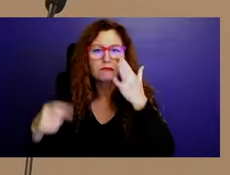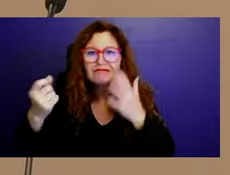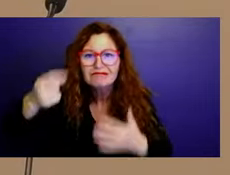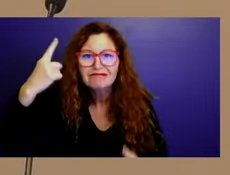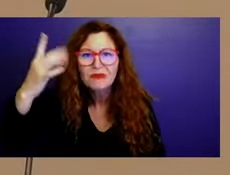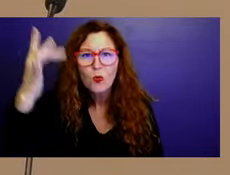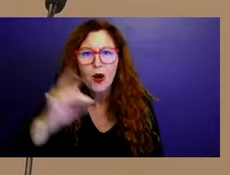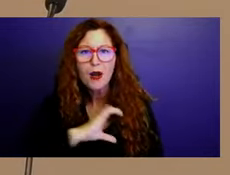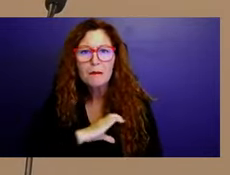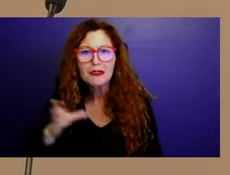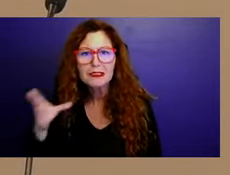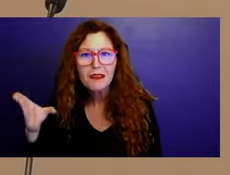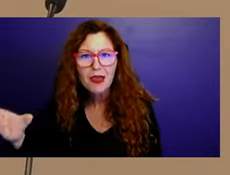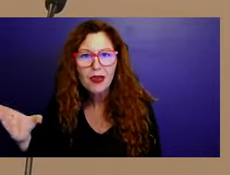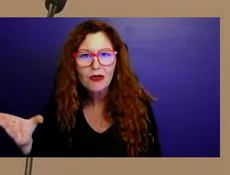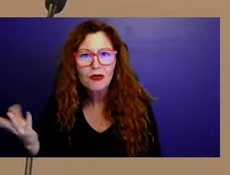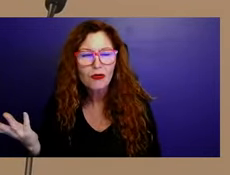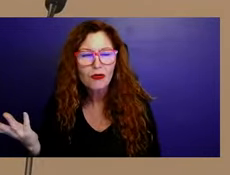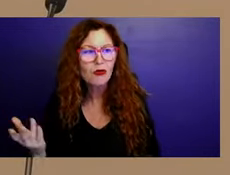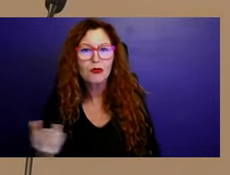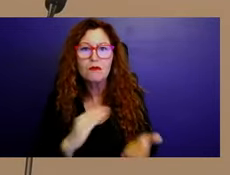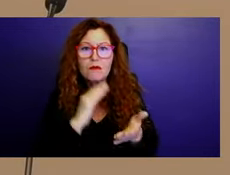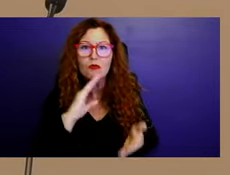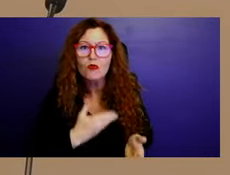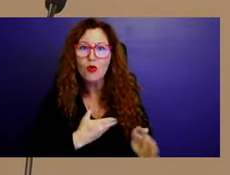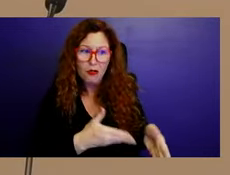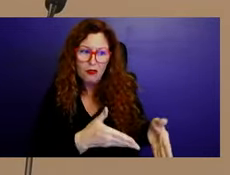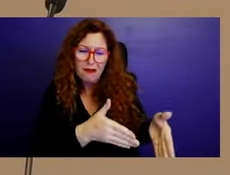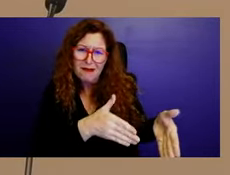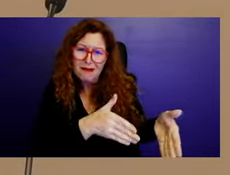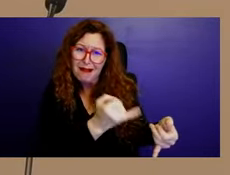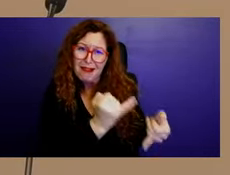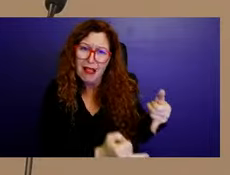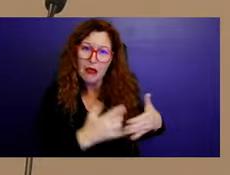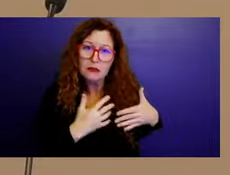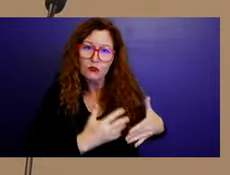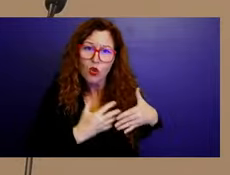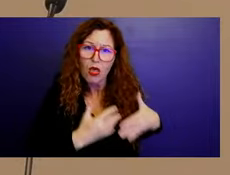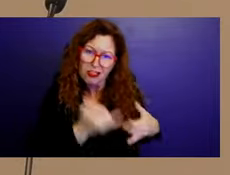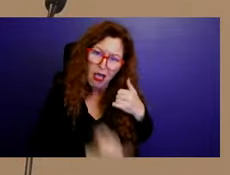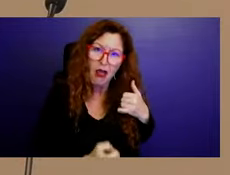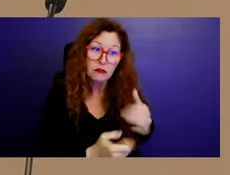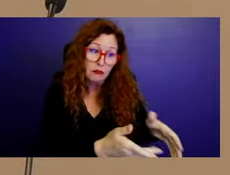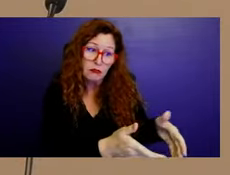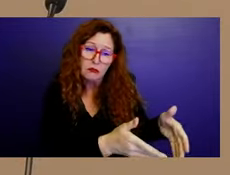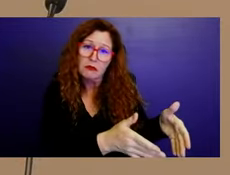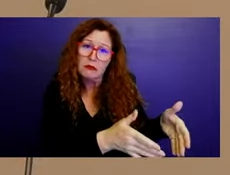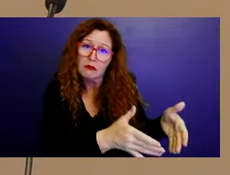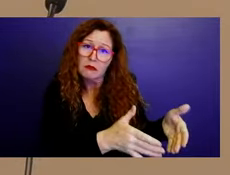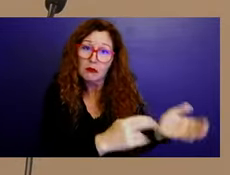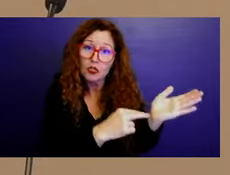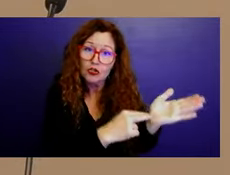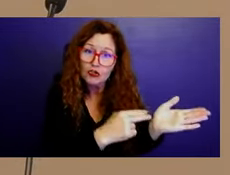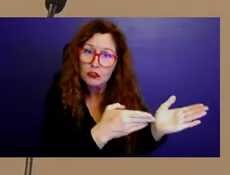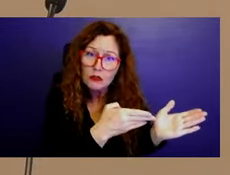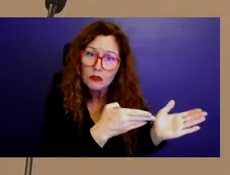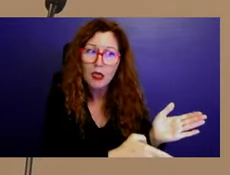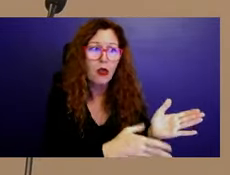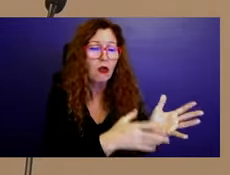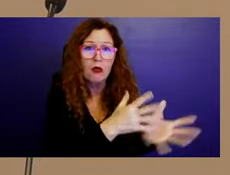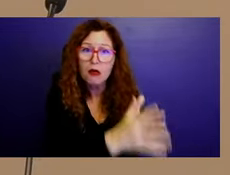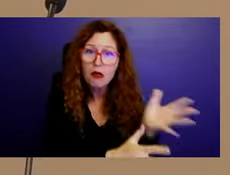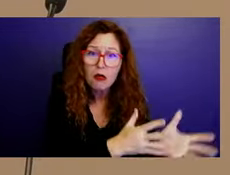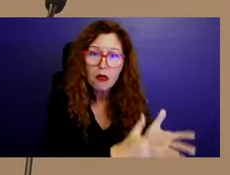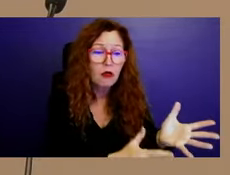I had no idea. So, I'm in shock even though I knew she was dying. The last three